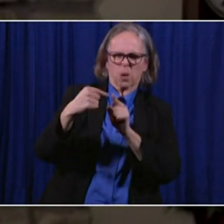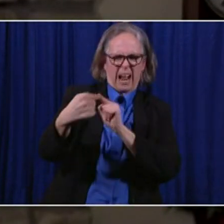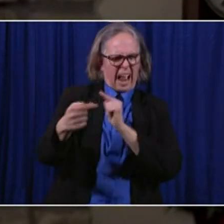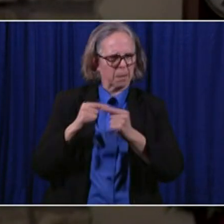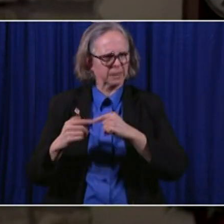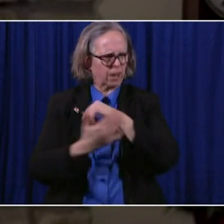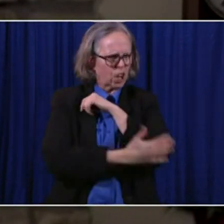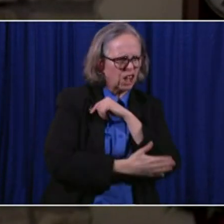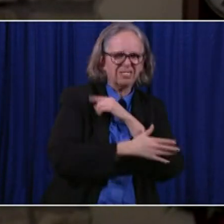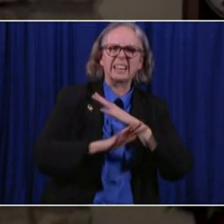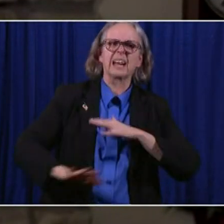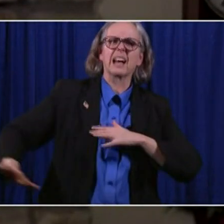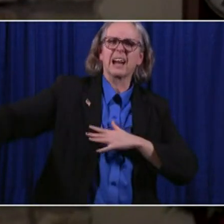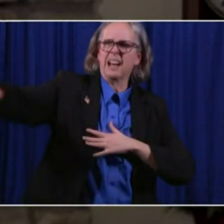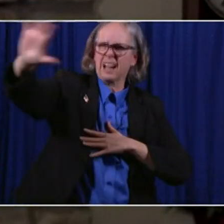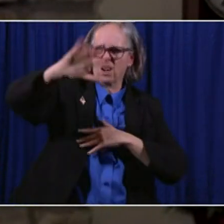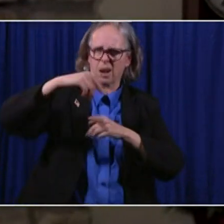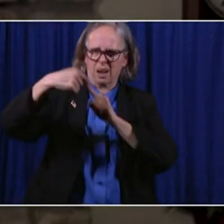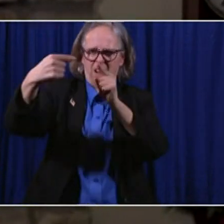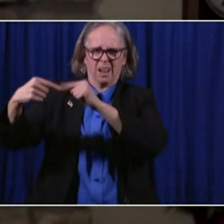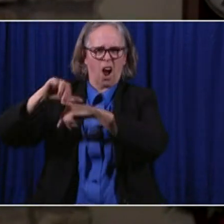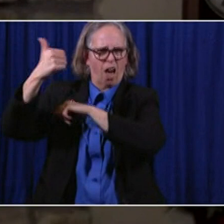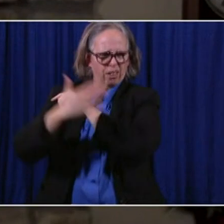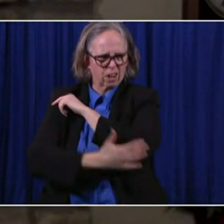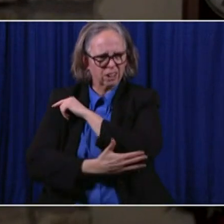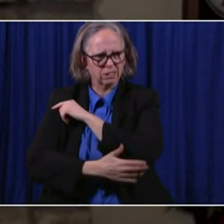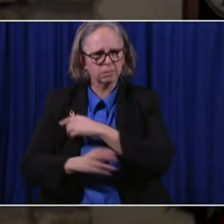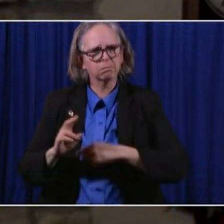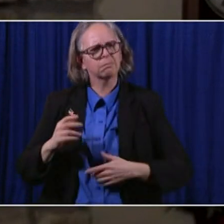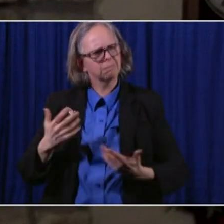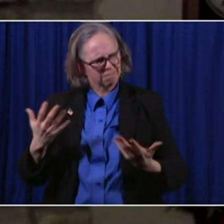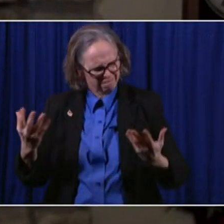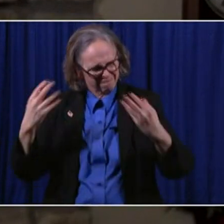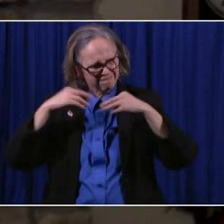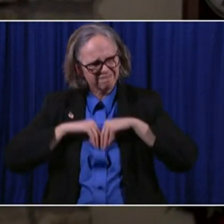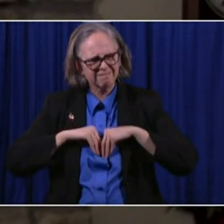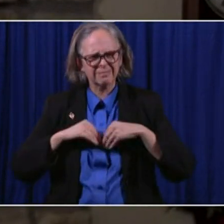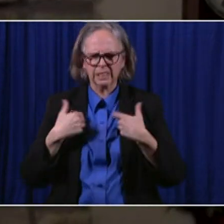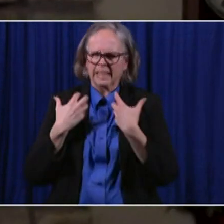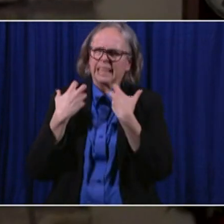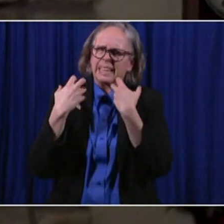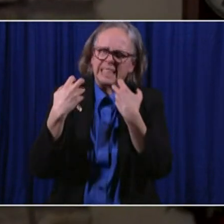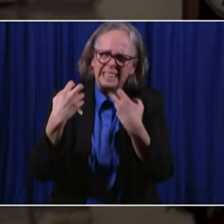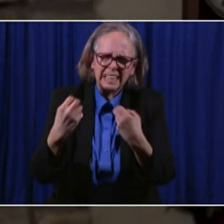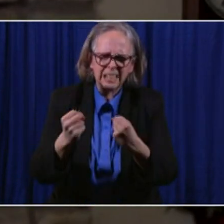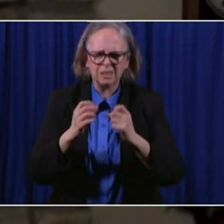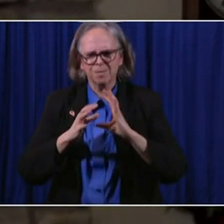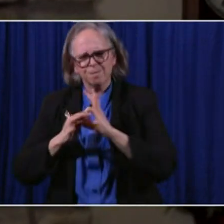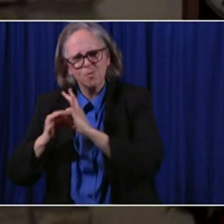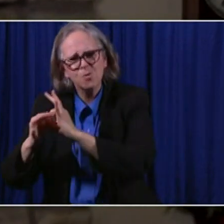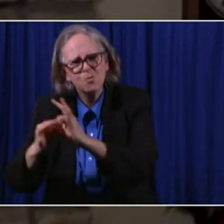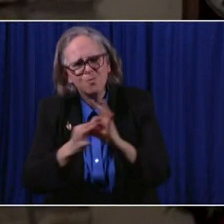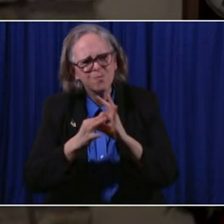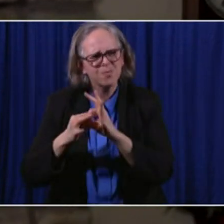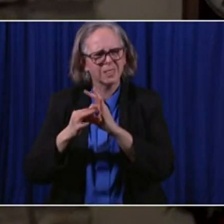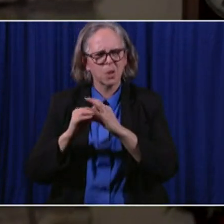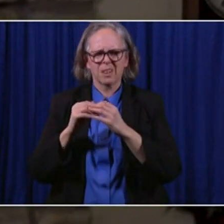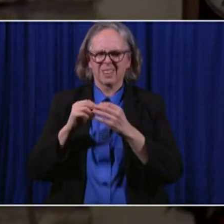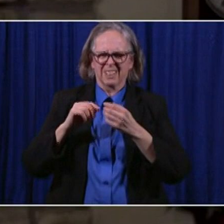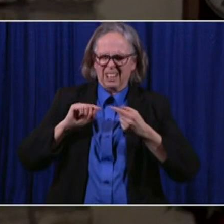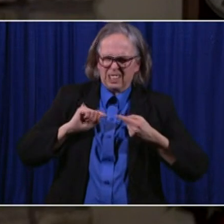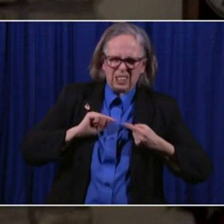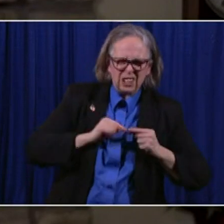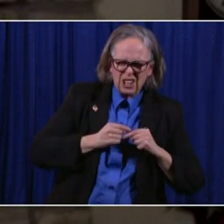Use us to bring healing and unity to our hurting and divided nation and world.